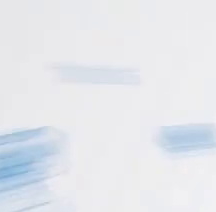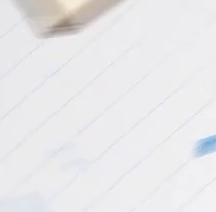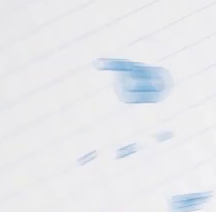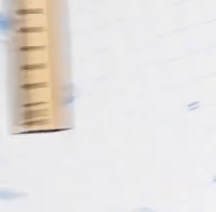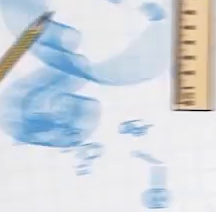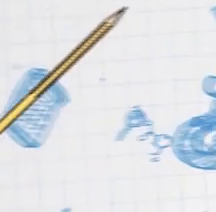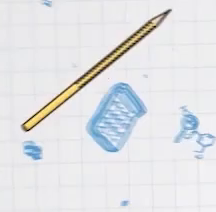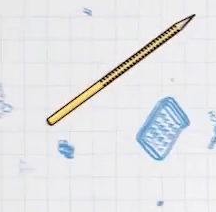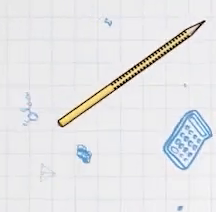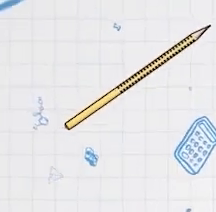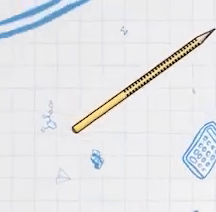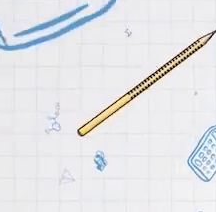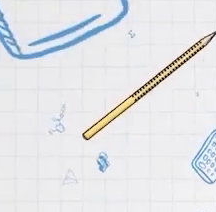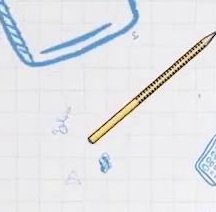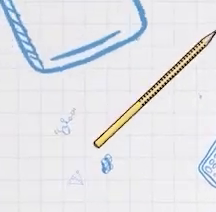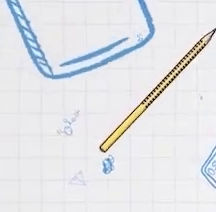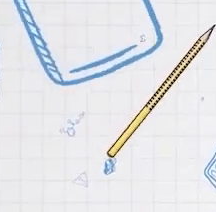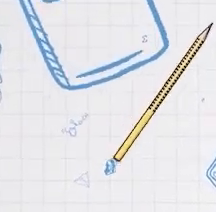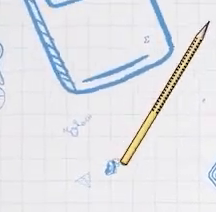Goodbye. Goodbye. Goodbye.